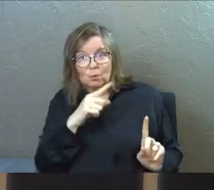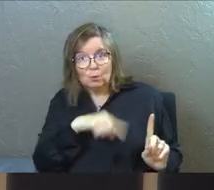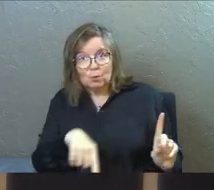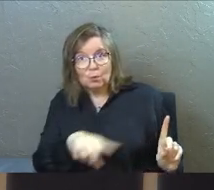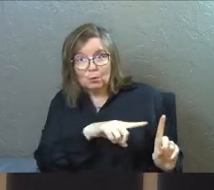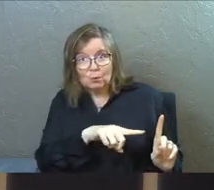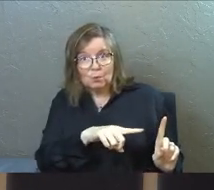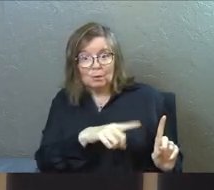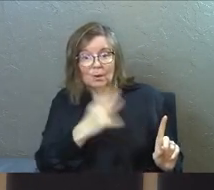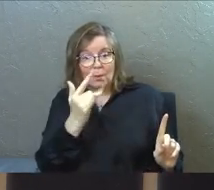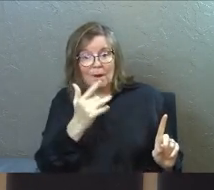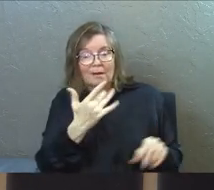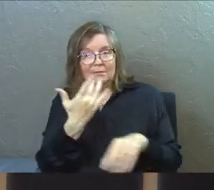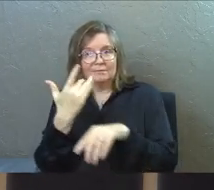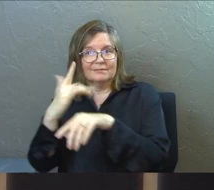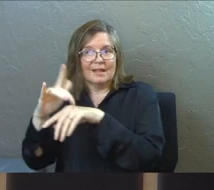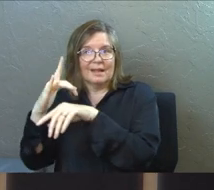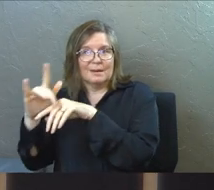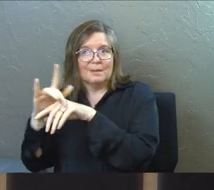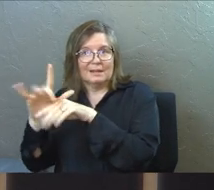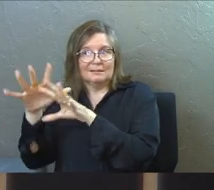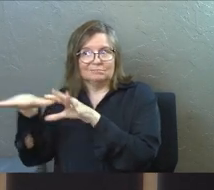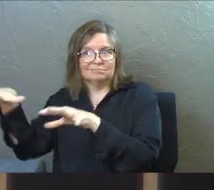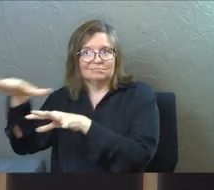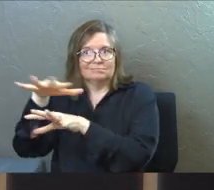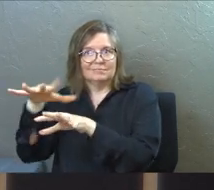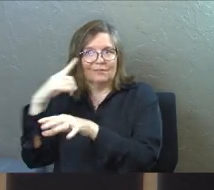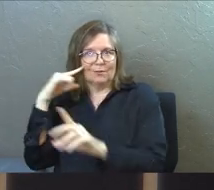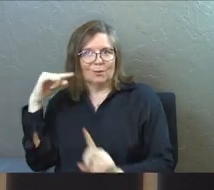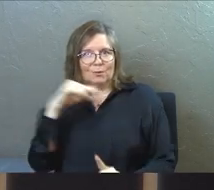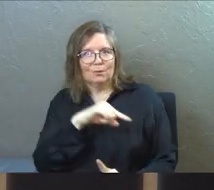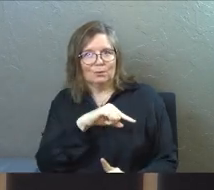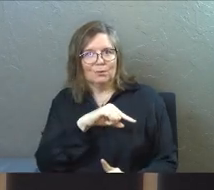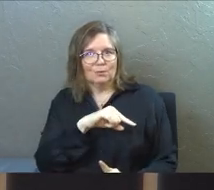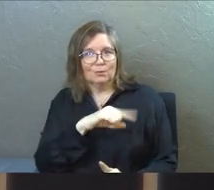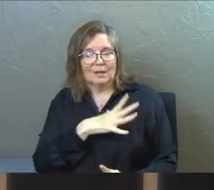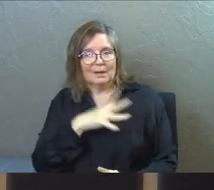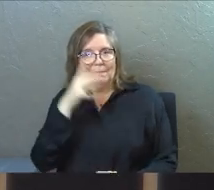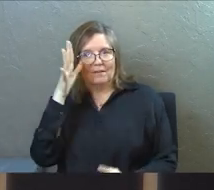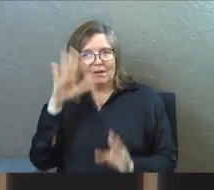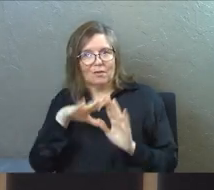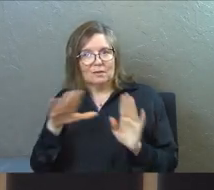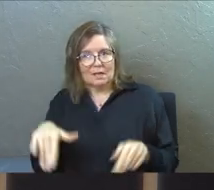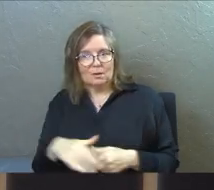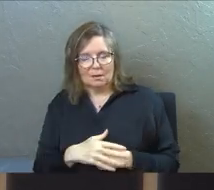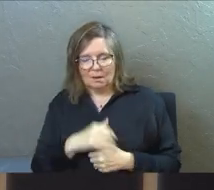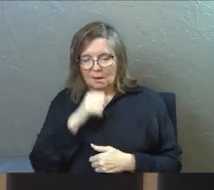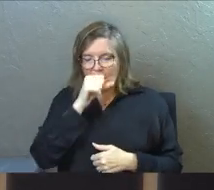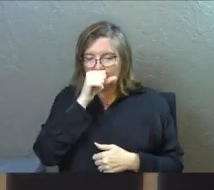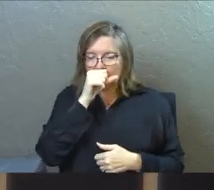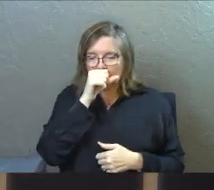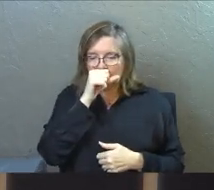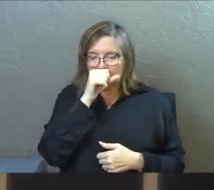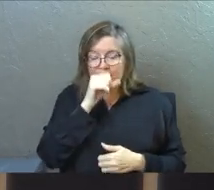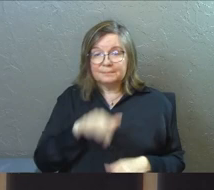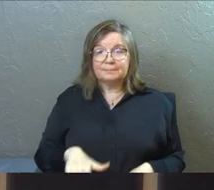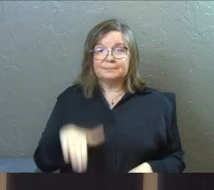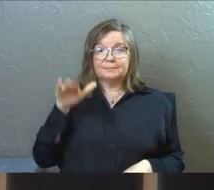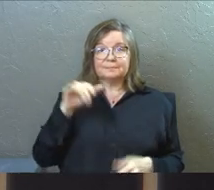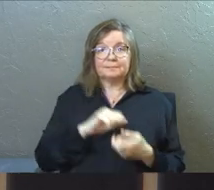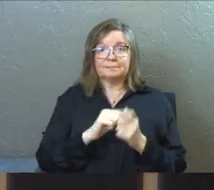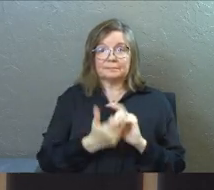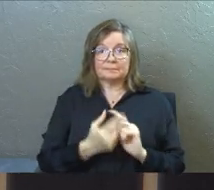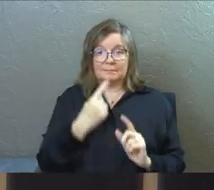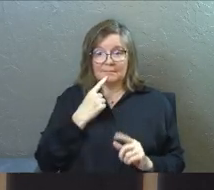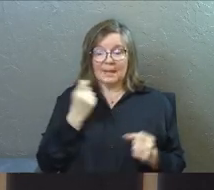because there's room back home for you in my father's house. Some of you grew up with translations that